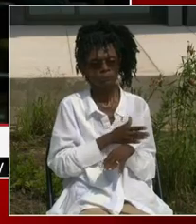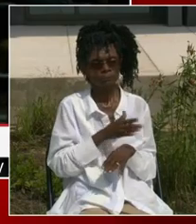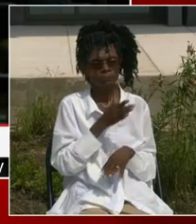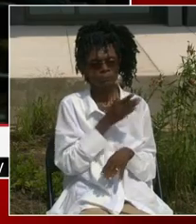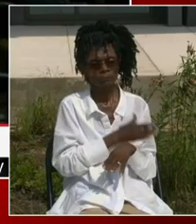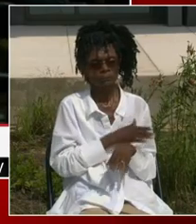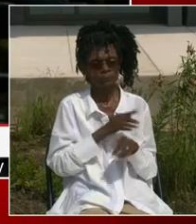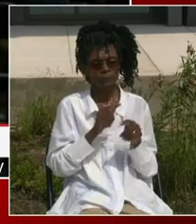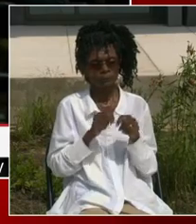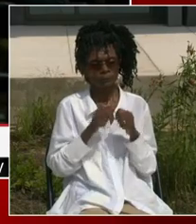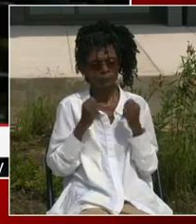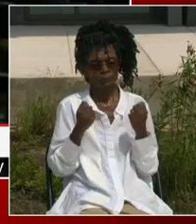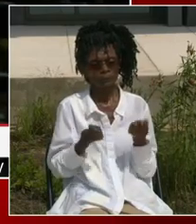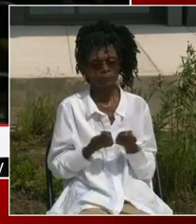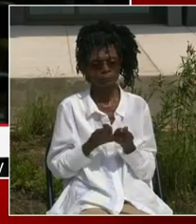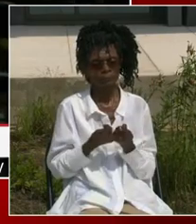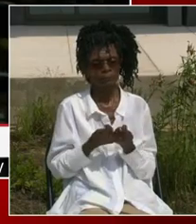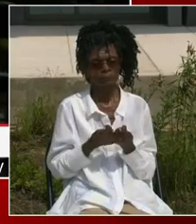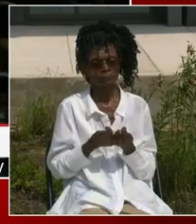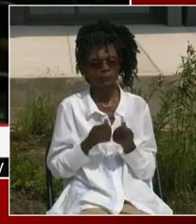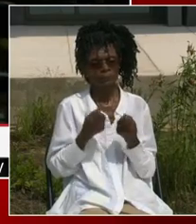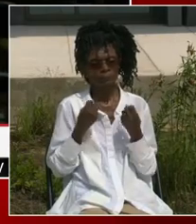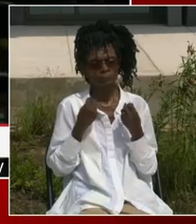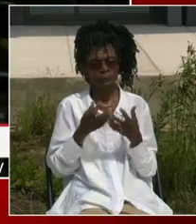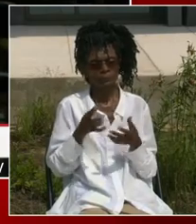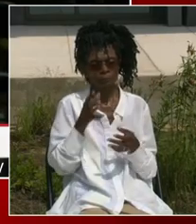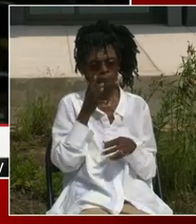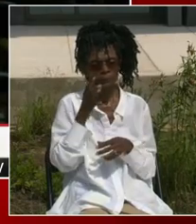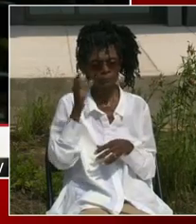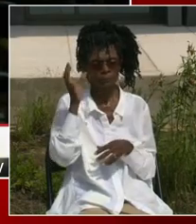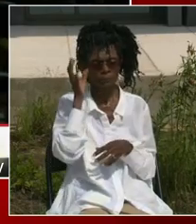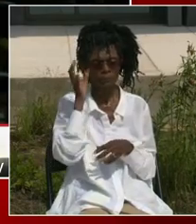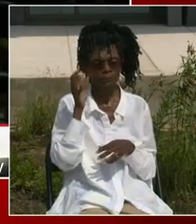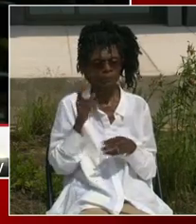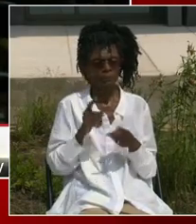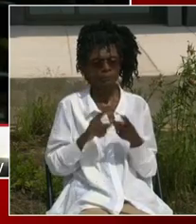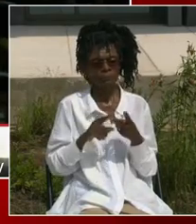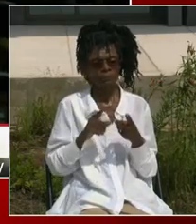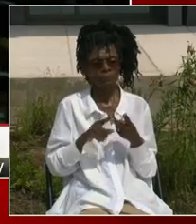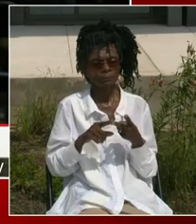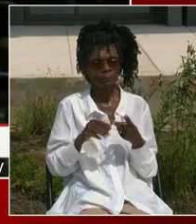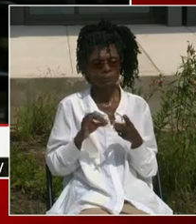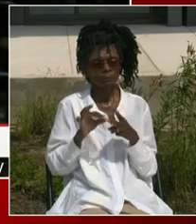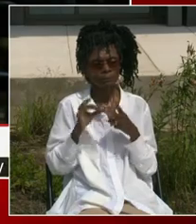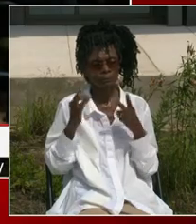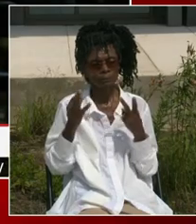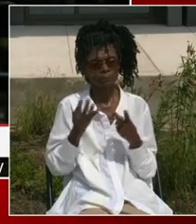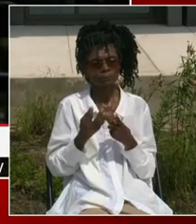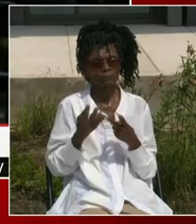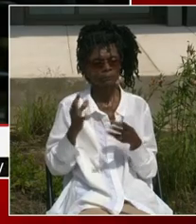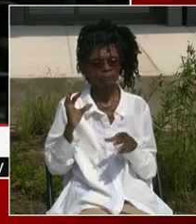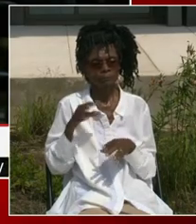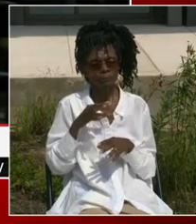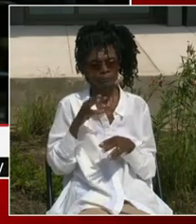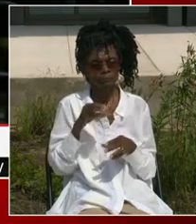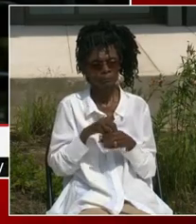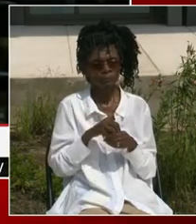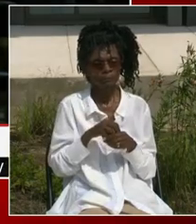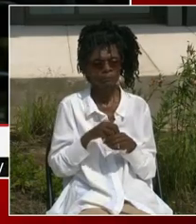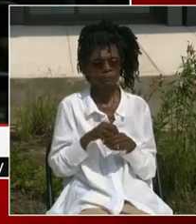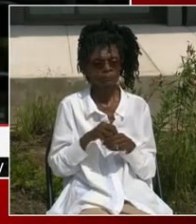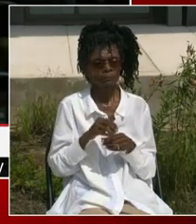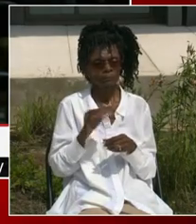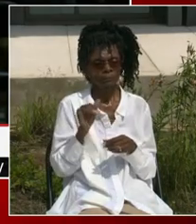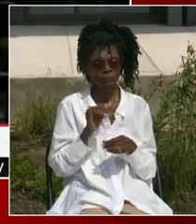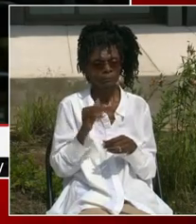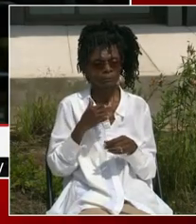incoming parents and other community members involved. And then I was asked to be on the actual name change committee. So the fact that we're all coming together today, the